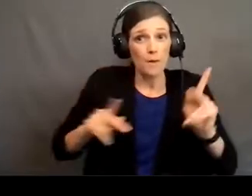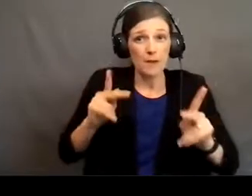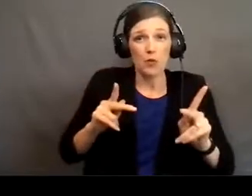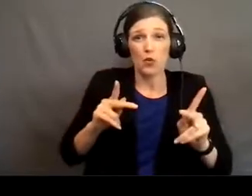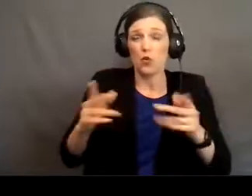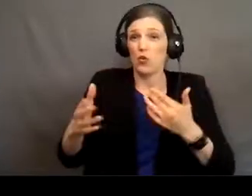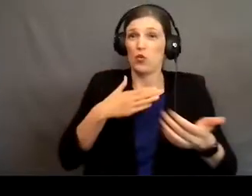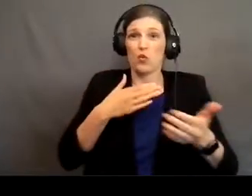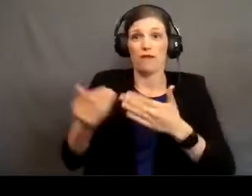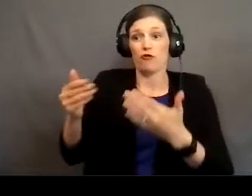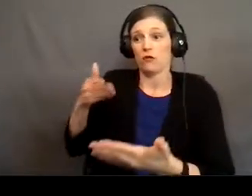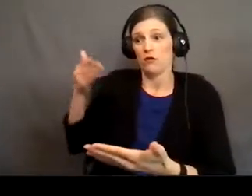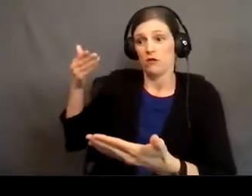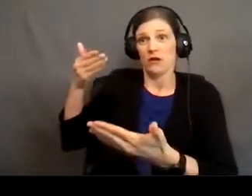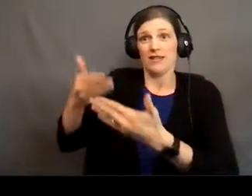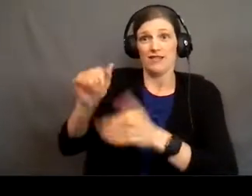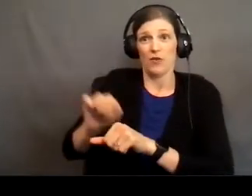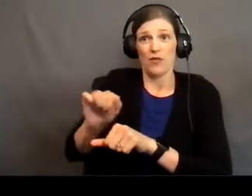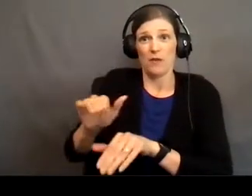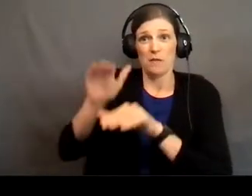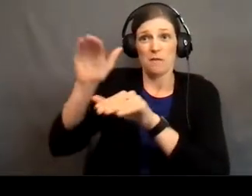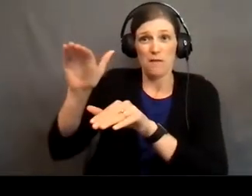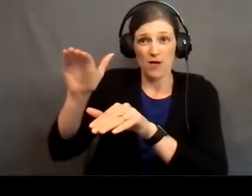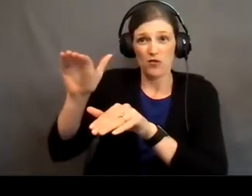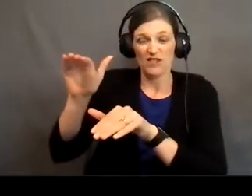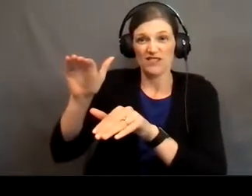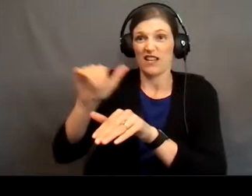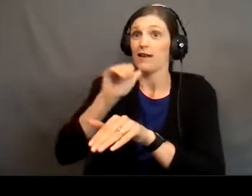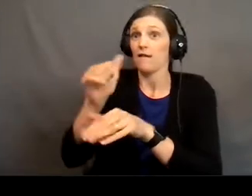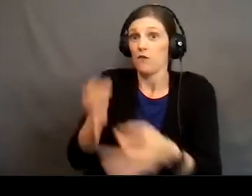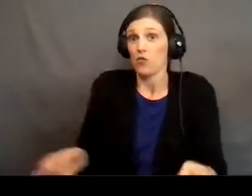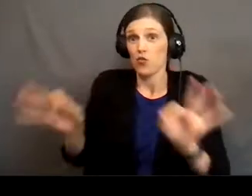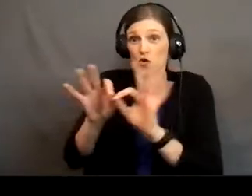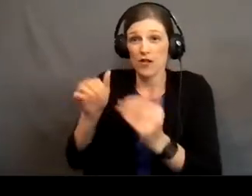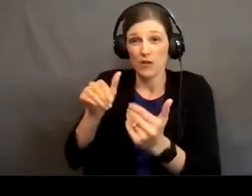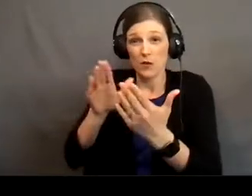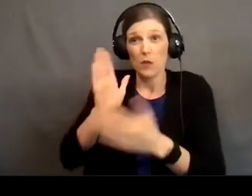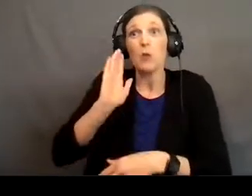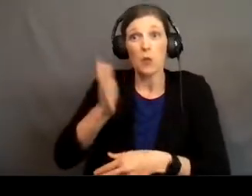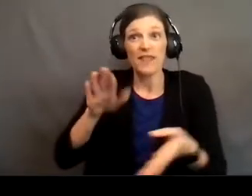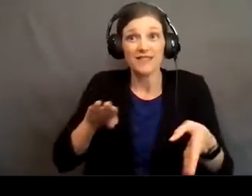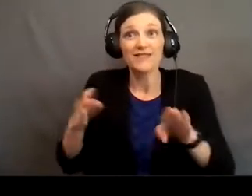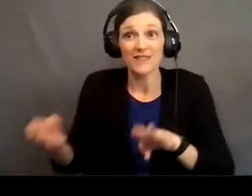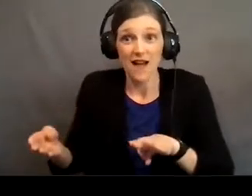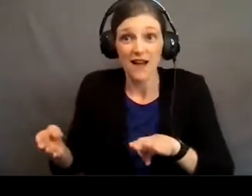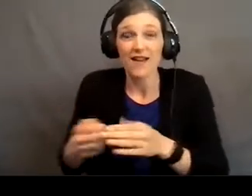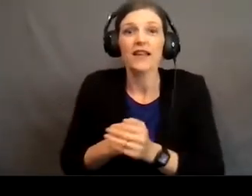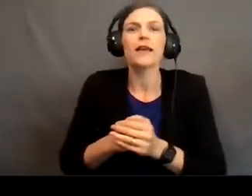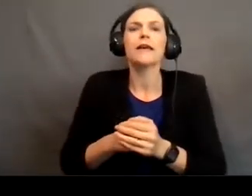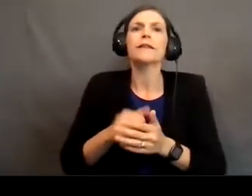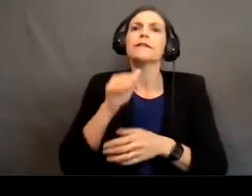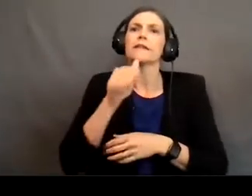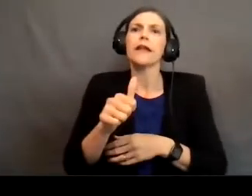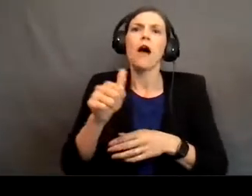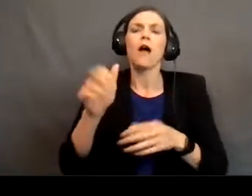approaches this mountain in an unworthy way will die. And this isn't arbitrary